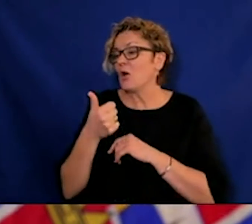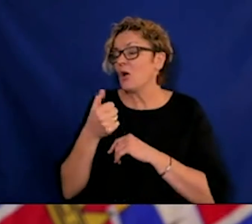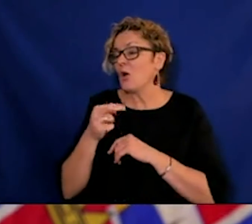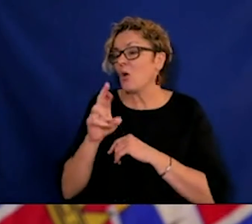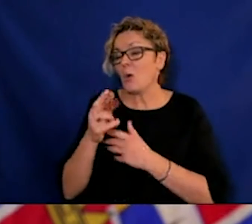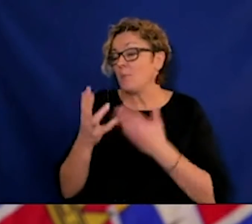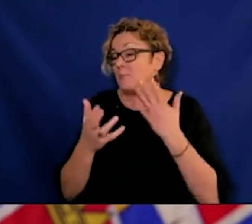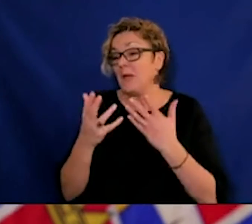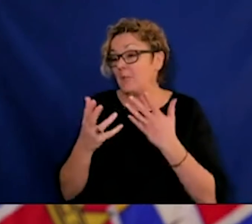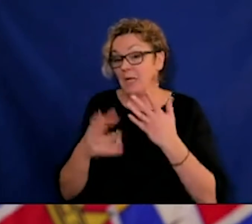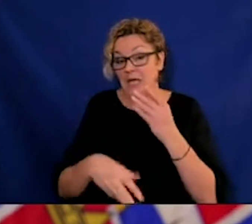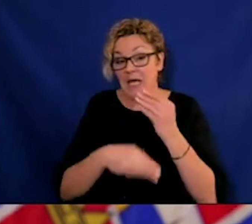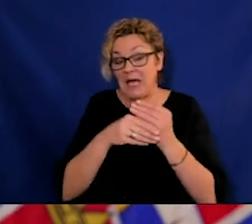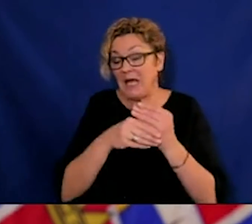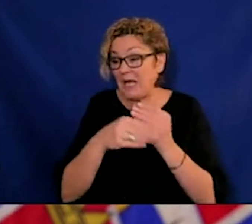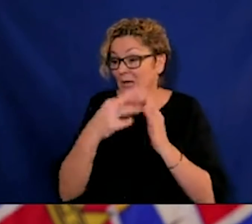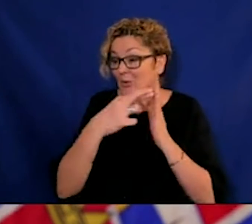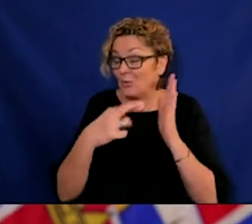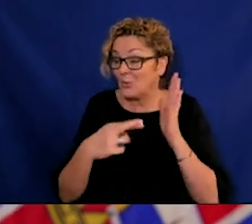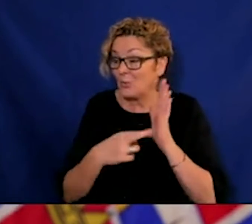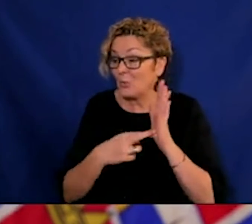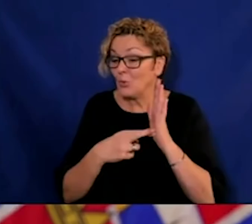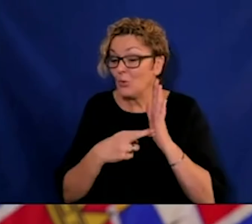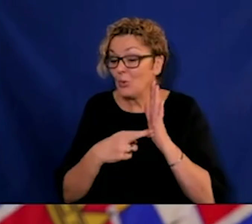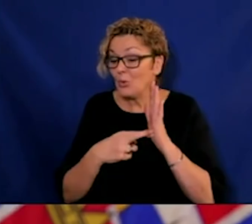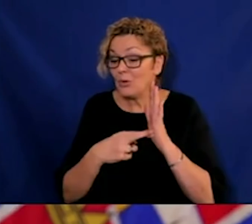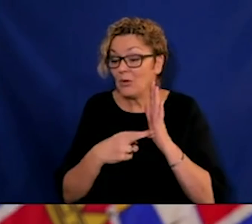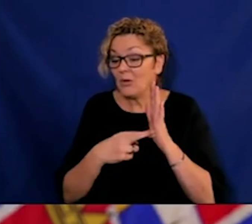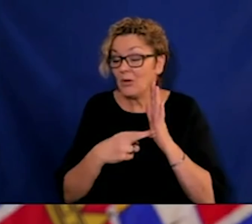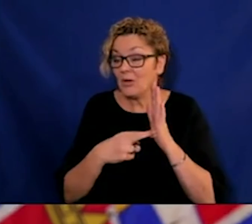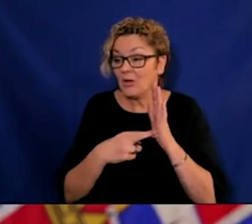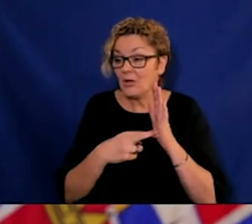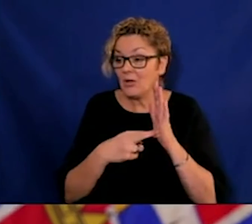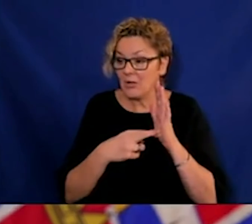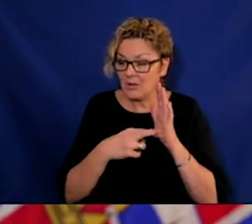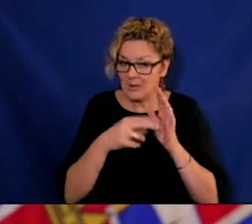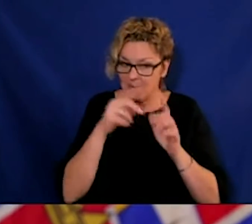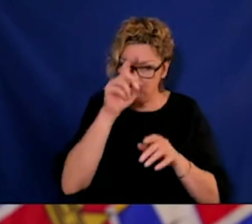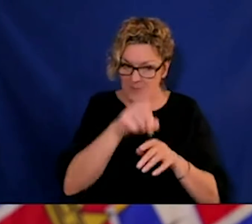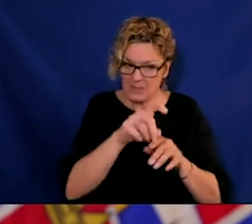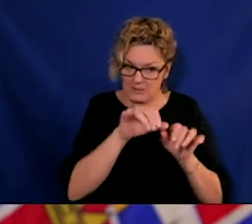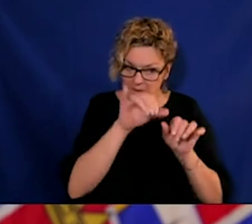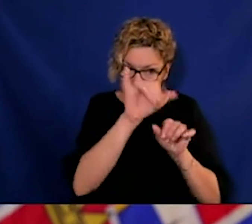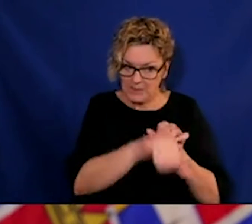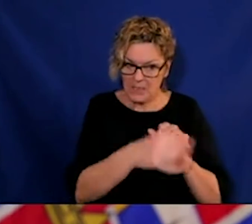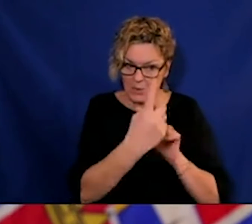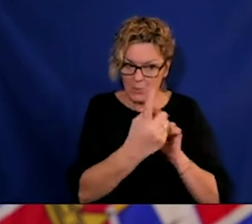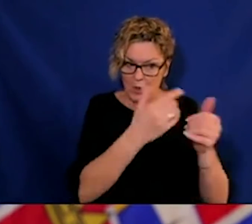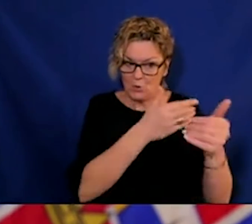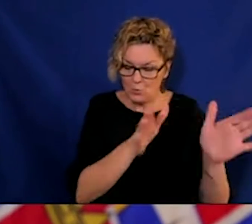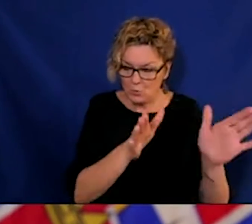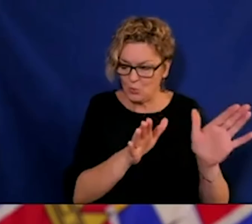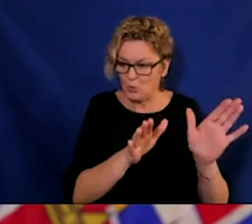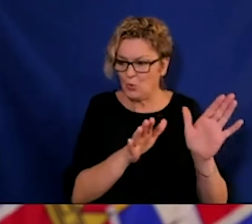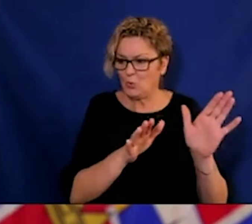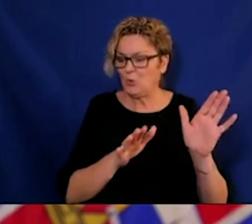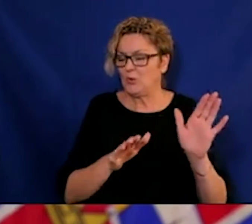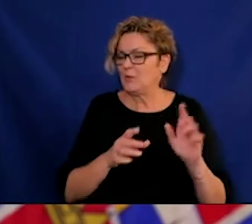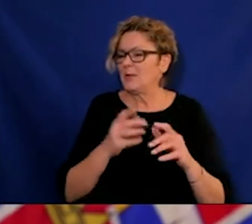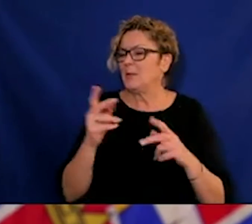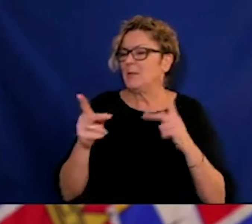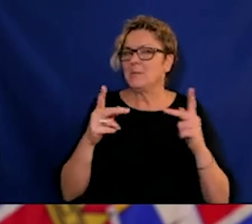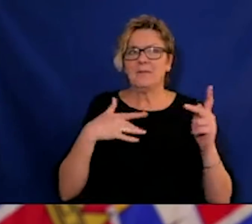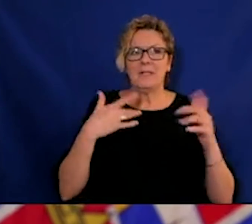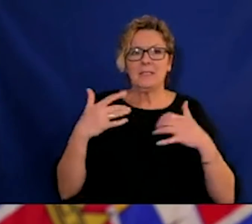be consistent, because about 20% of people are happy with the visits they're getting, and the other 80% that don't seem to be opening up.